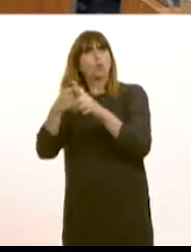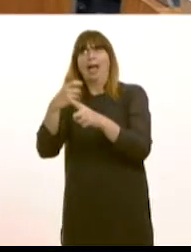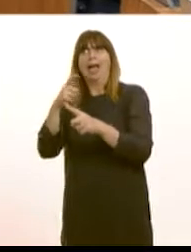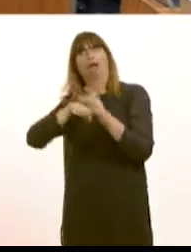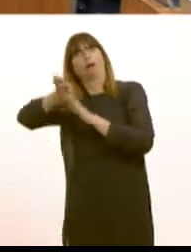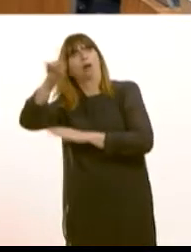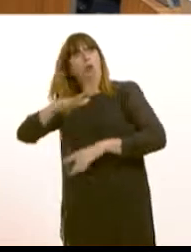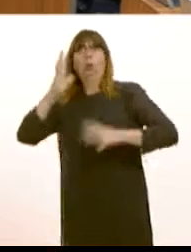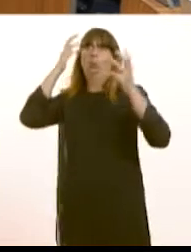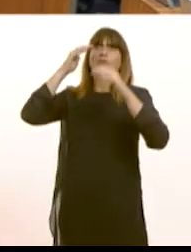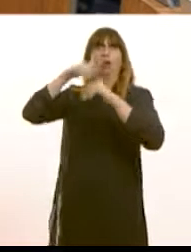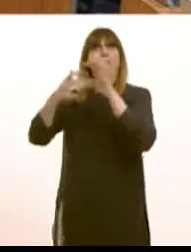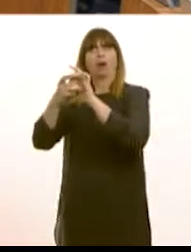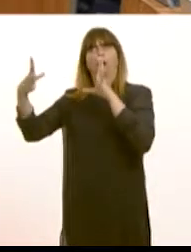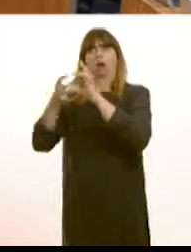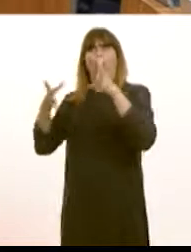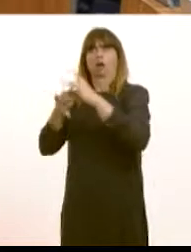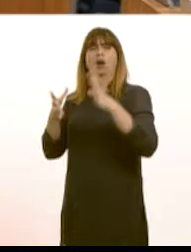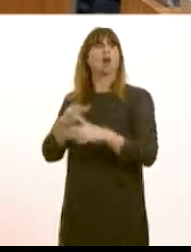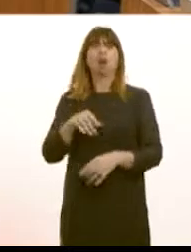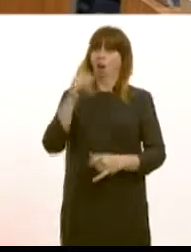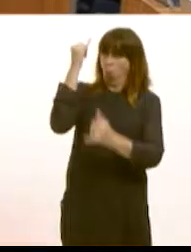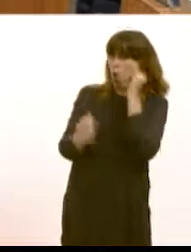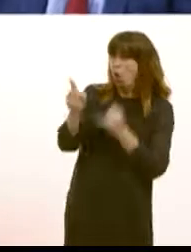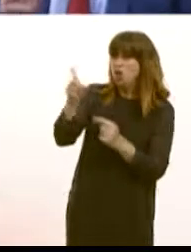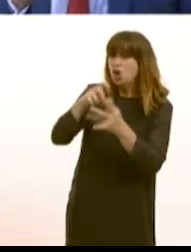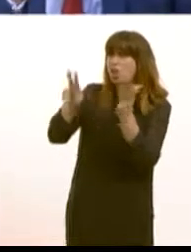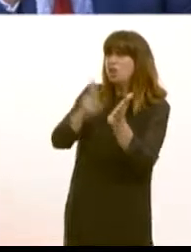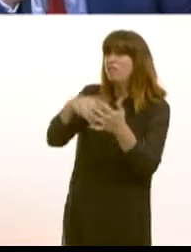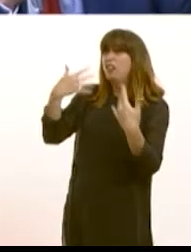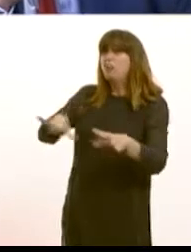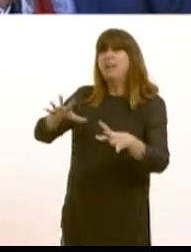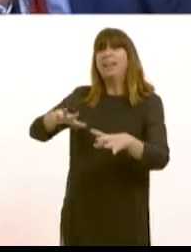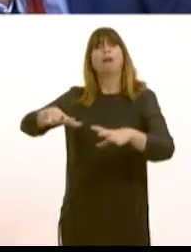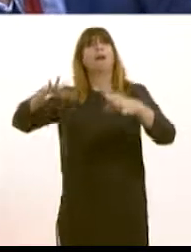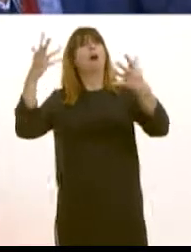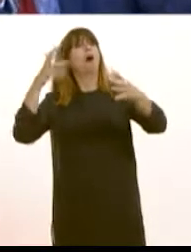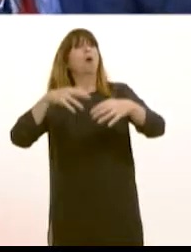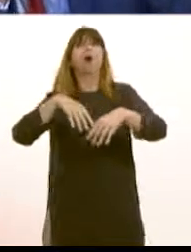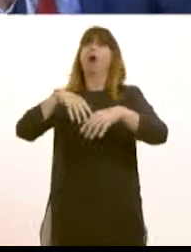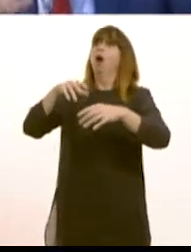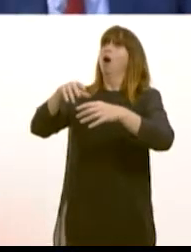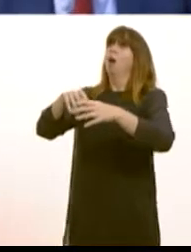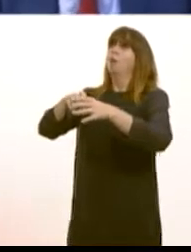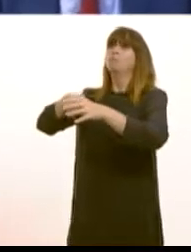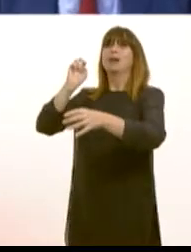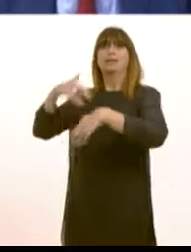didn't say, of course, is that those in business were fat, lazy golfers which is the theme of his party at the moment. The party of business. couldn't make it up,